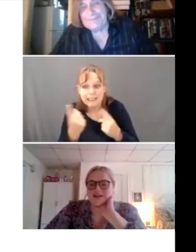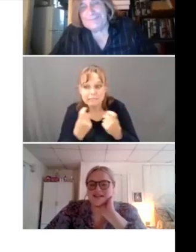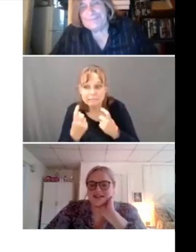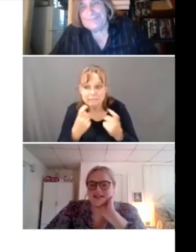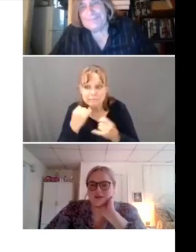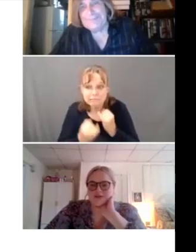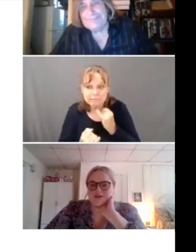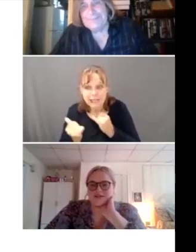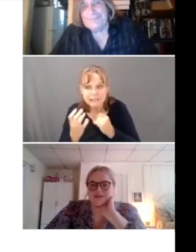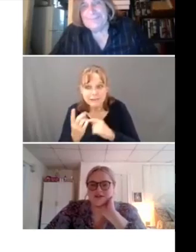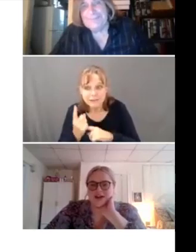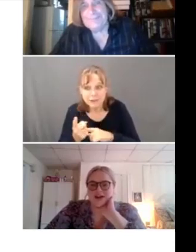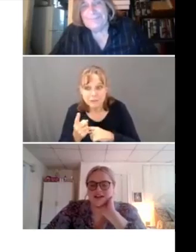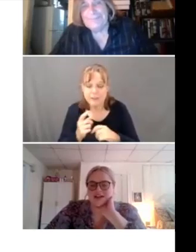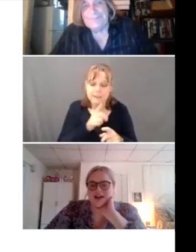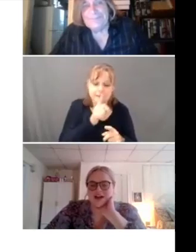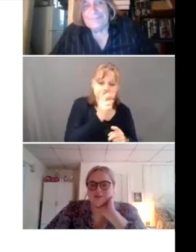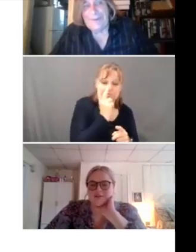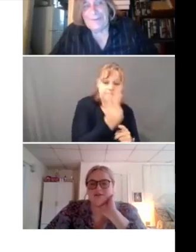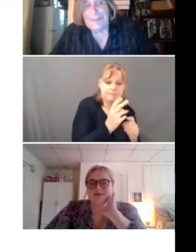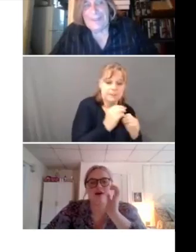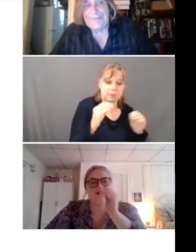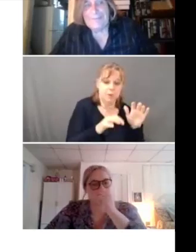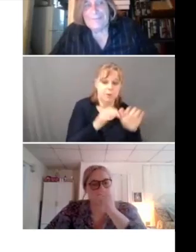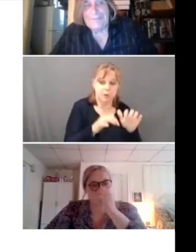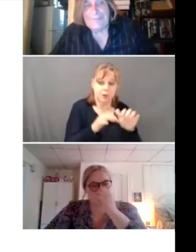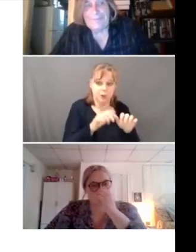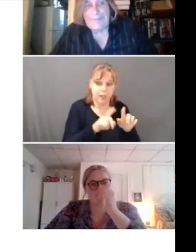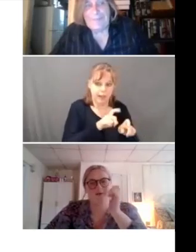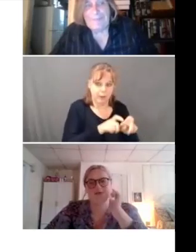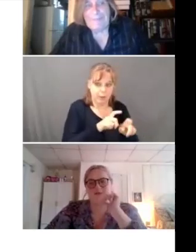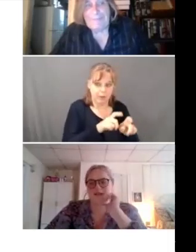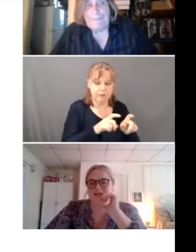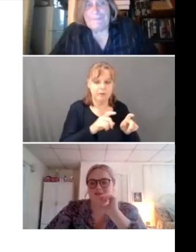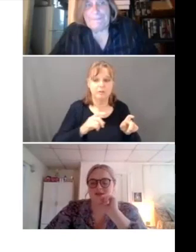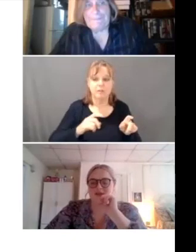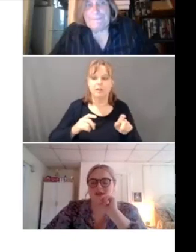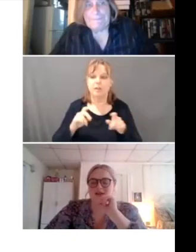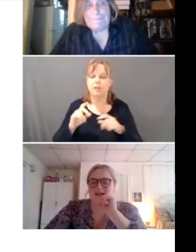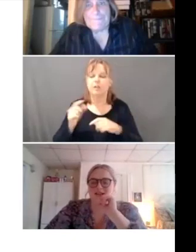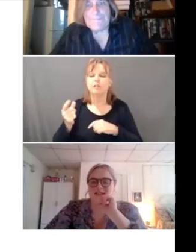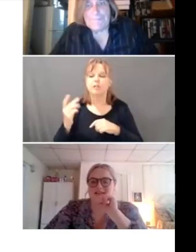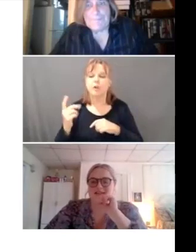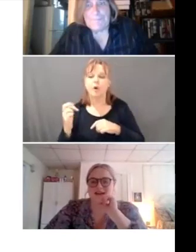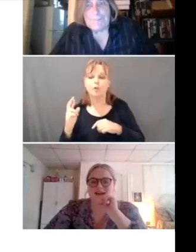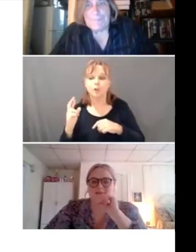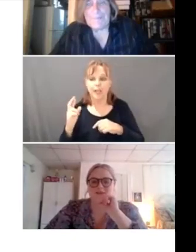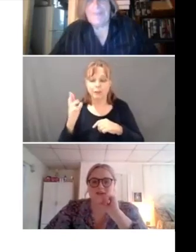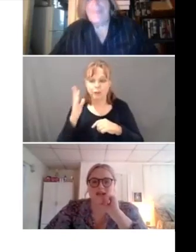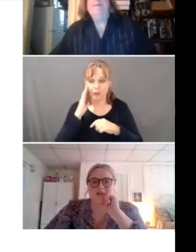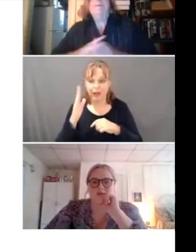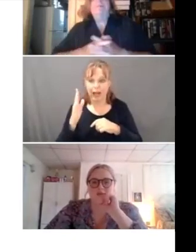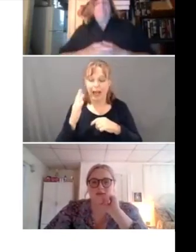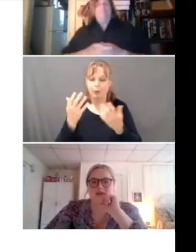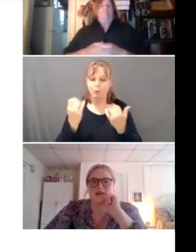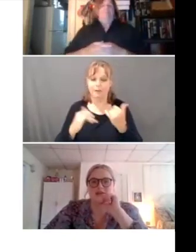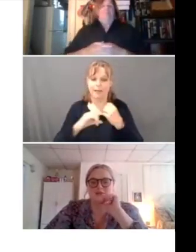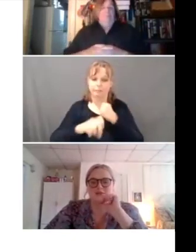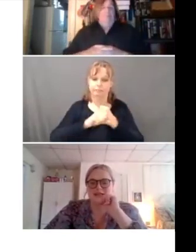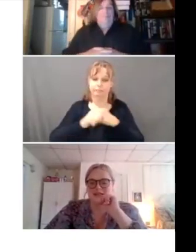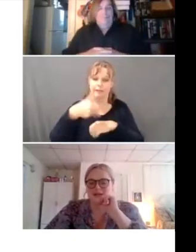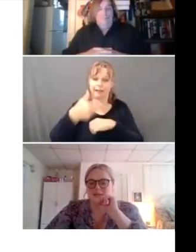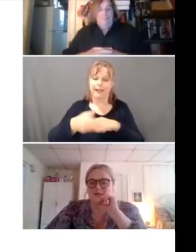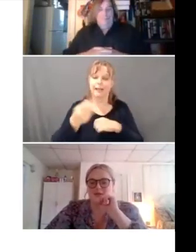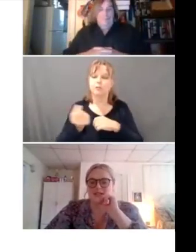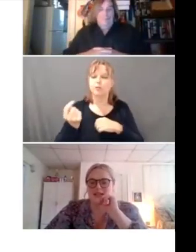I'm not seeing any questions in the chat, so I'll just take this opportunity to plug our next training, which will be on